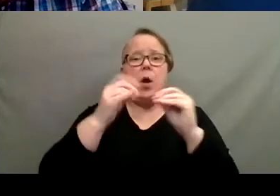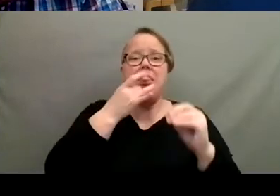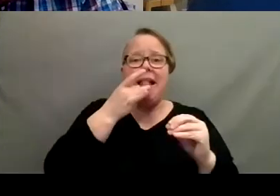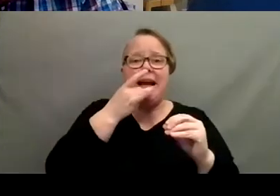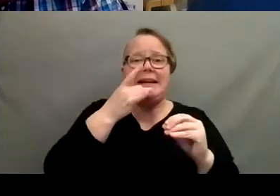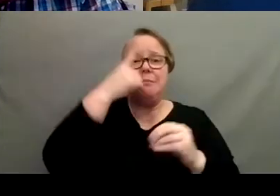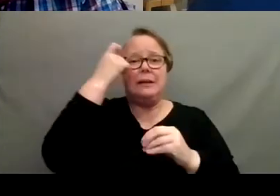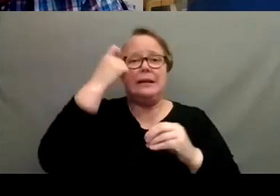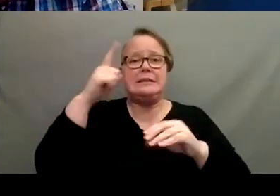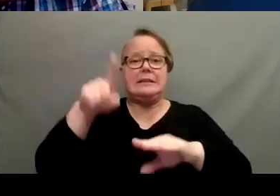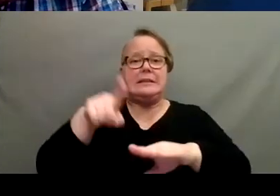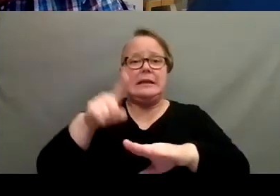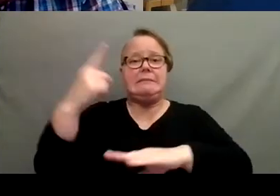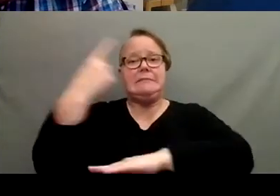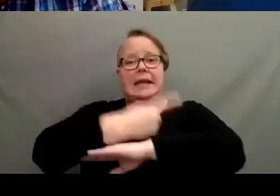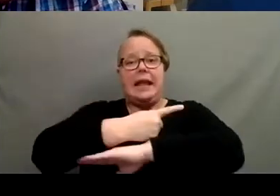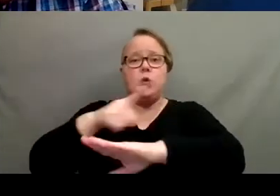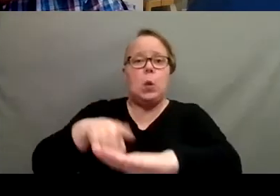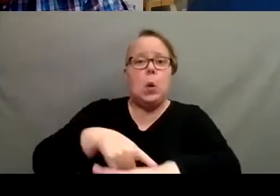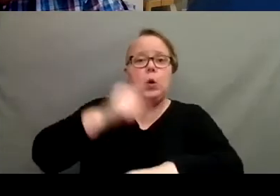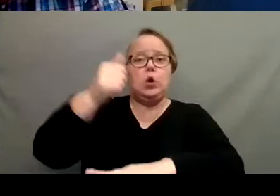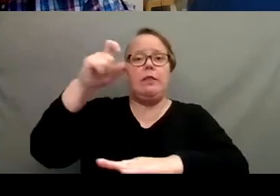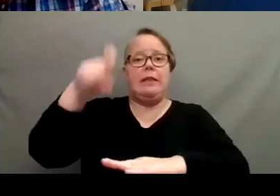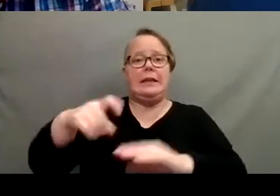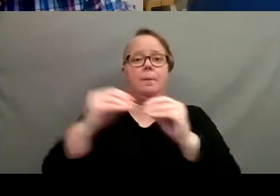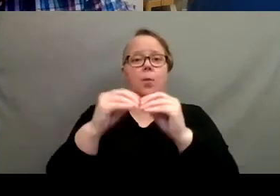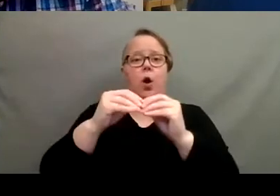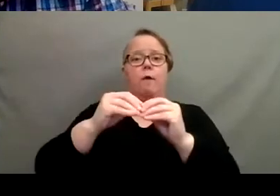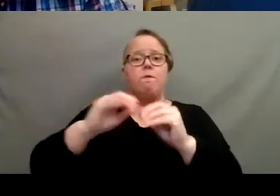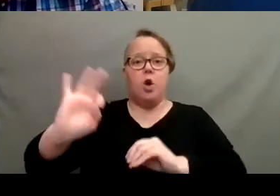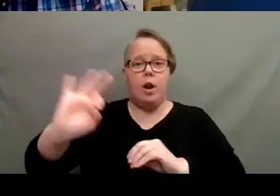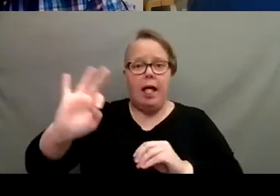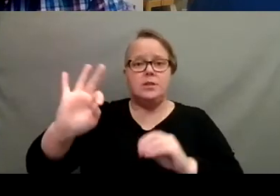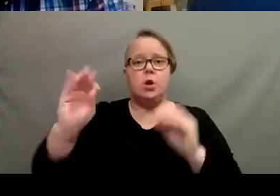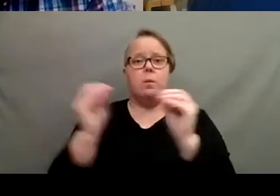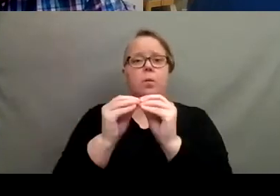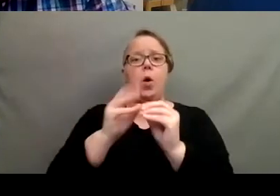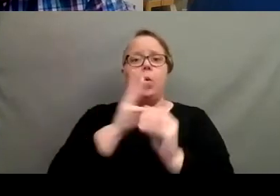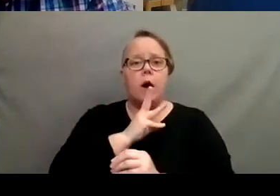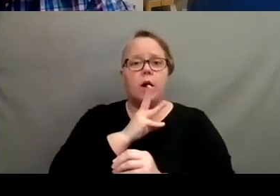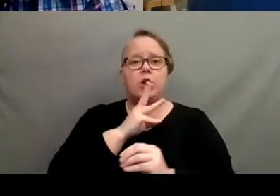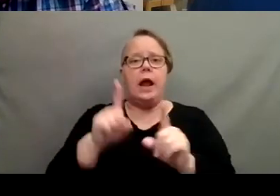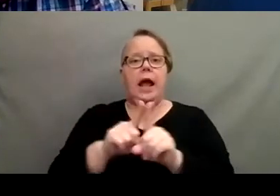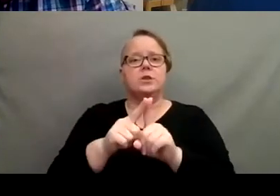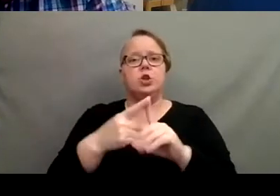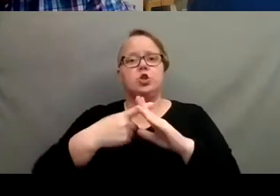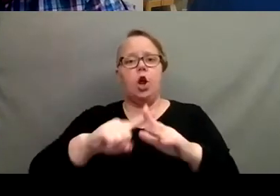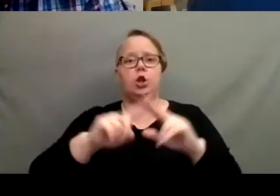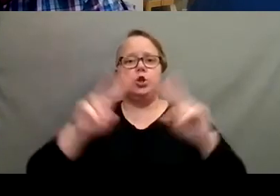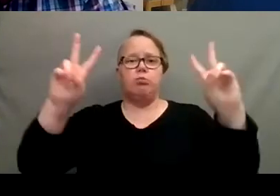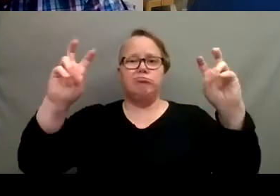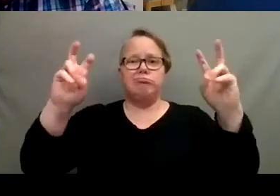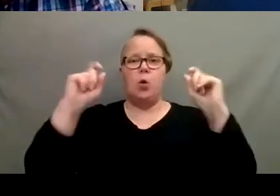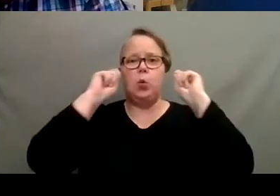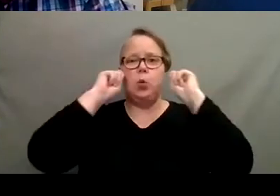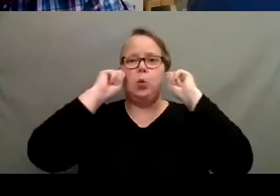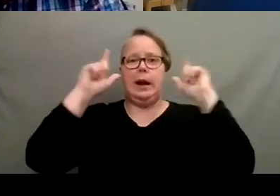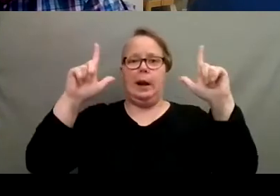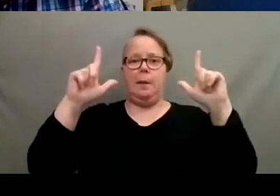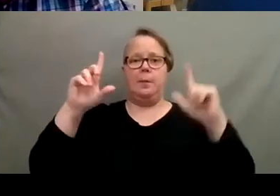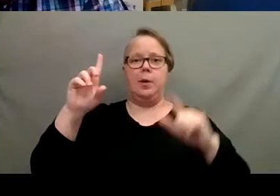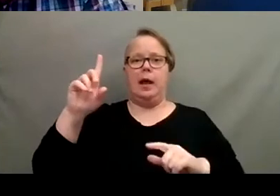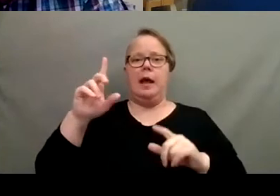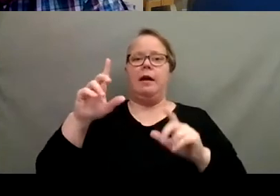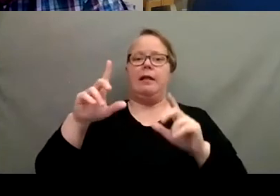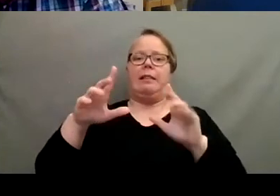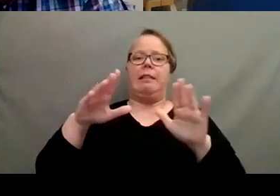They need more light, more fertilizer, more water as they're starting to come out of dormancy. Um, and I think if you're not